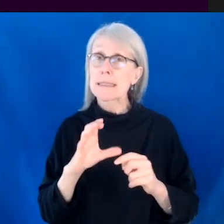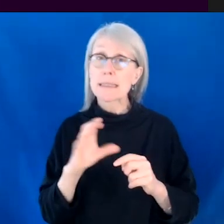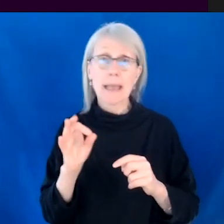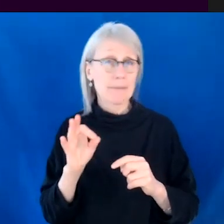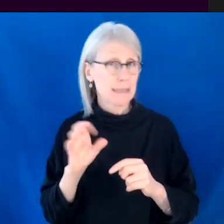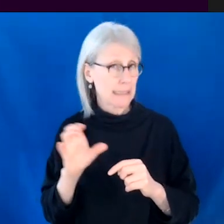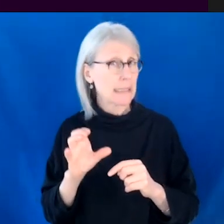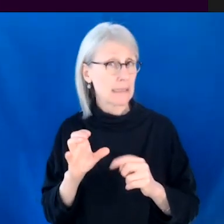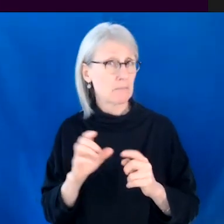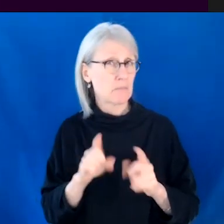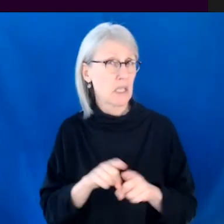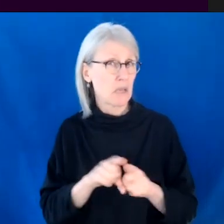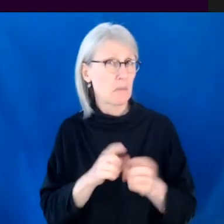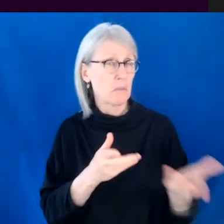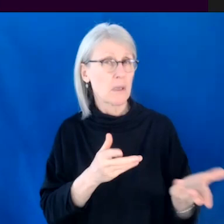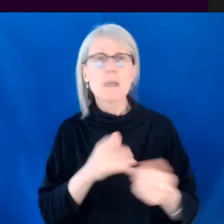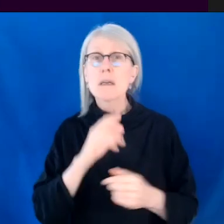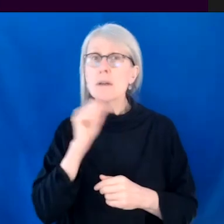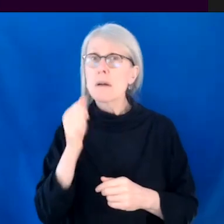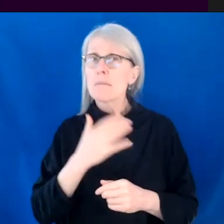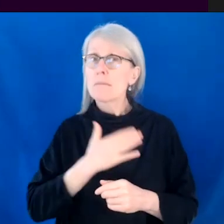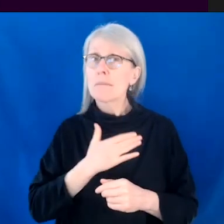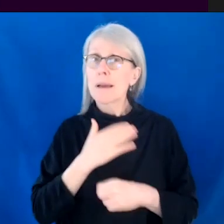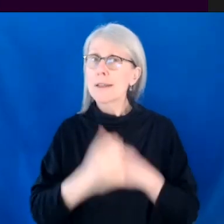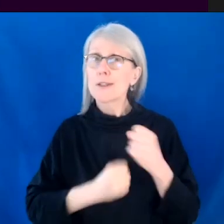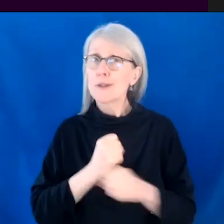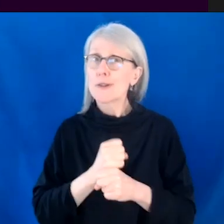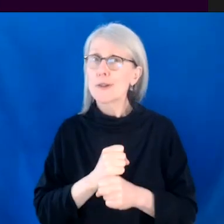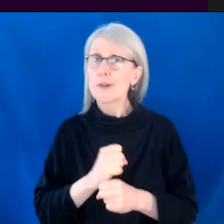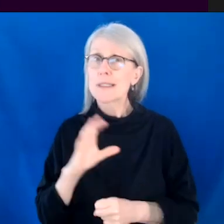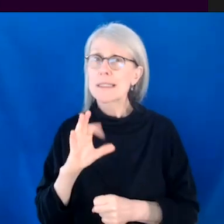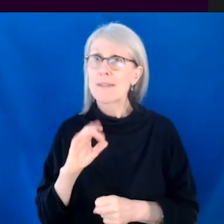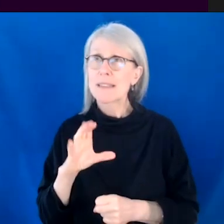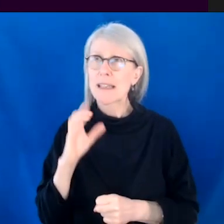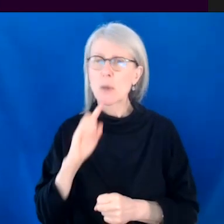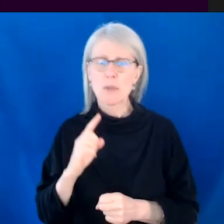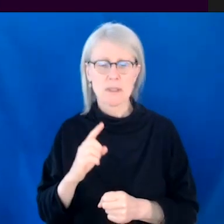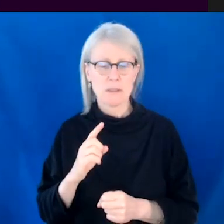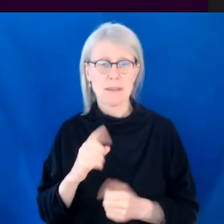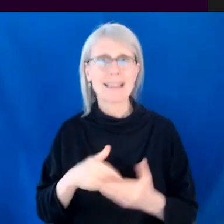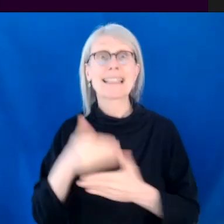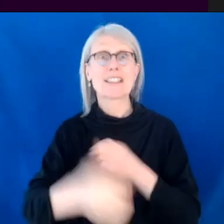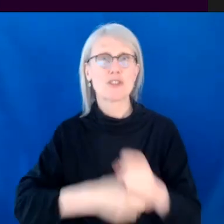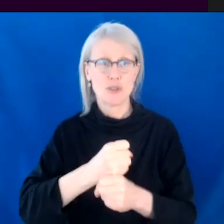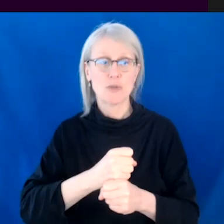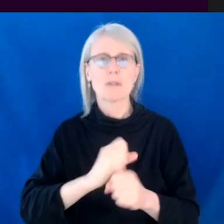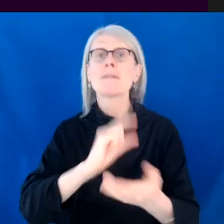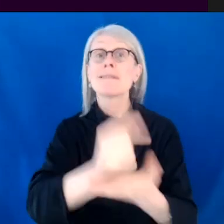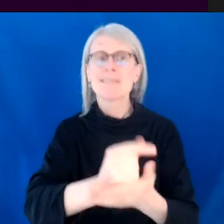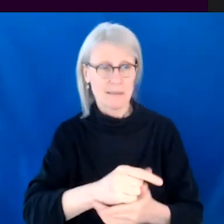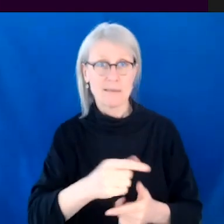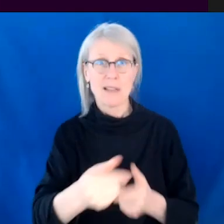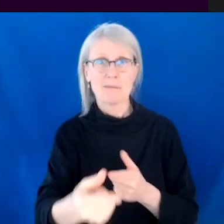um, but are not from my year at the CFC. They're from the year after me at the CFC. And I'm